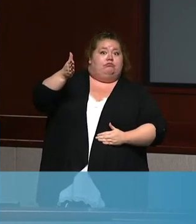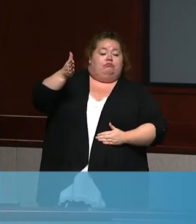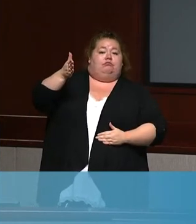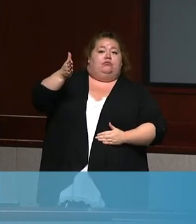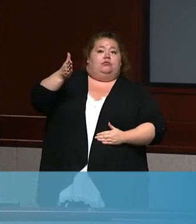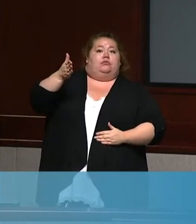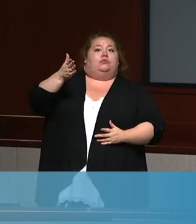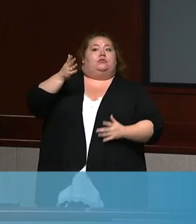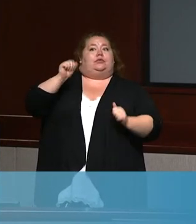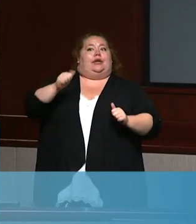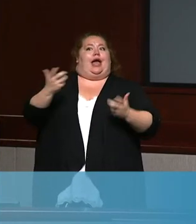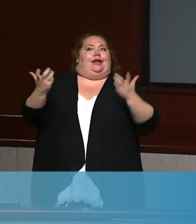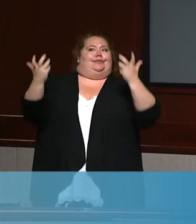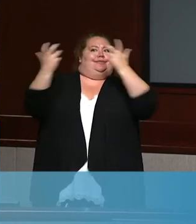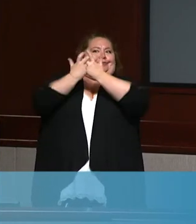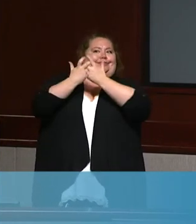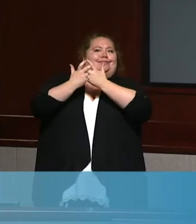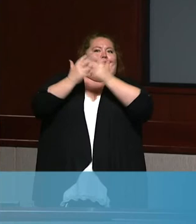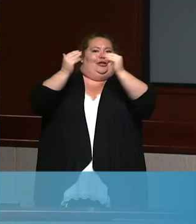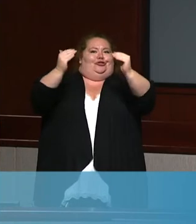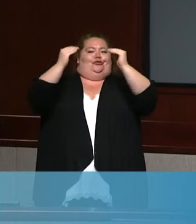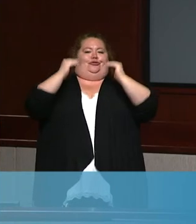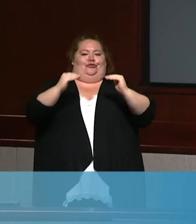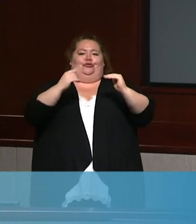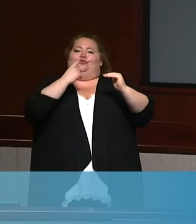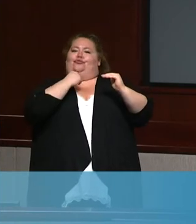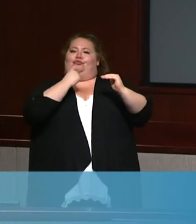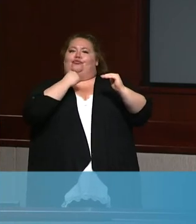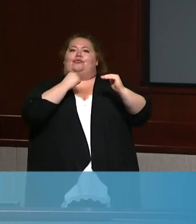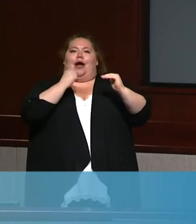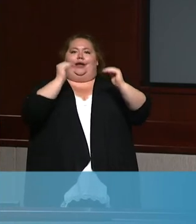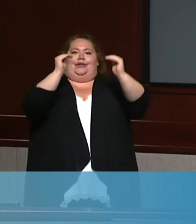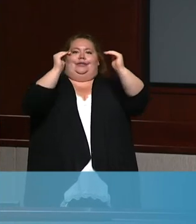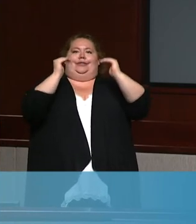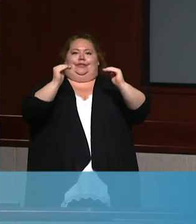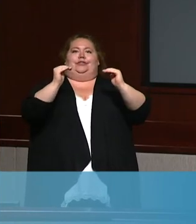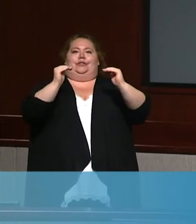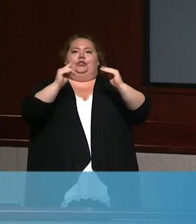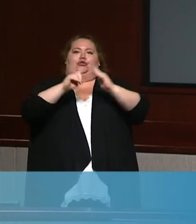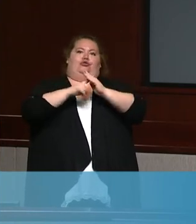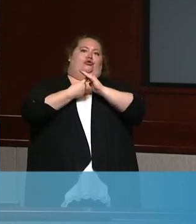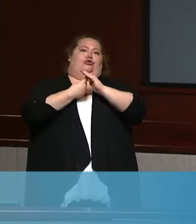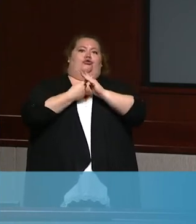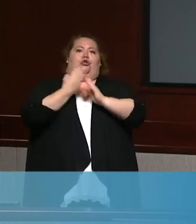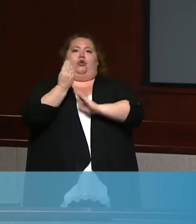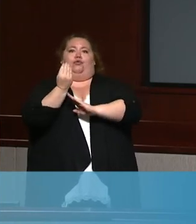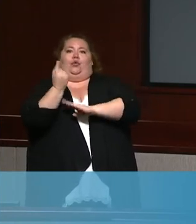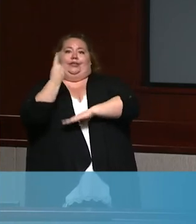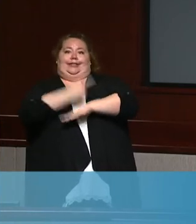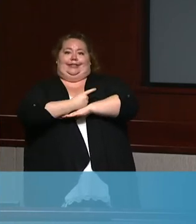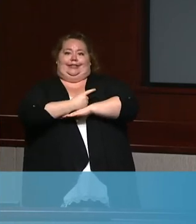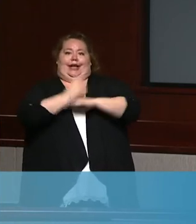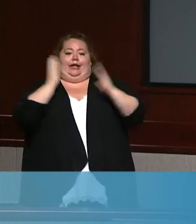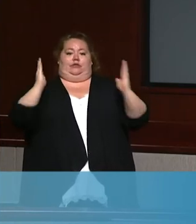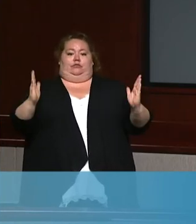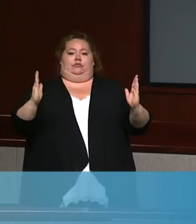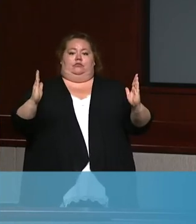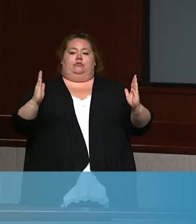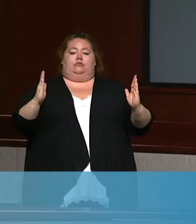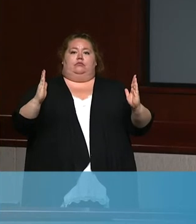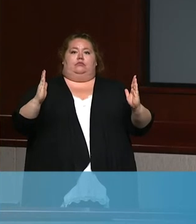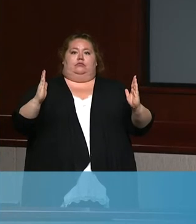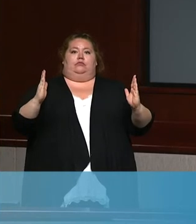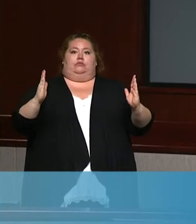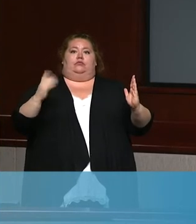meeting that red tiered metric and start that 14 day clock. We do watch this